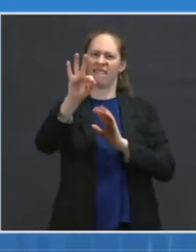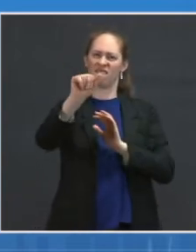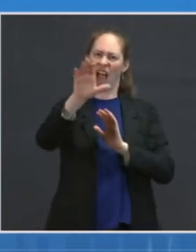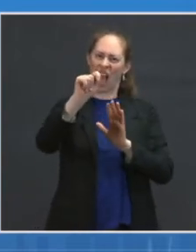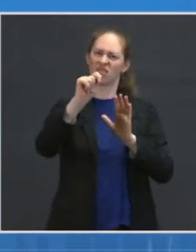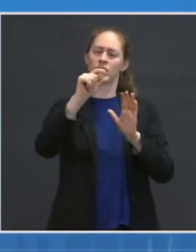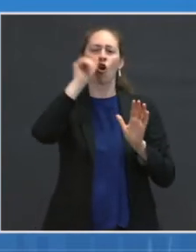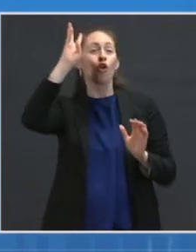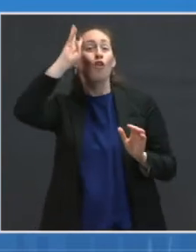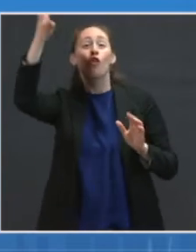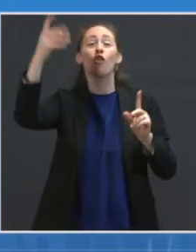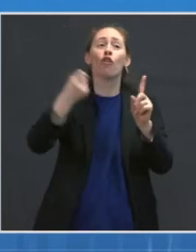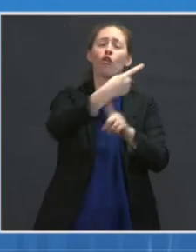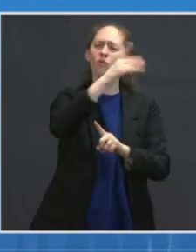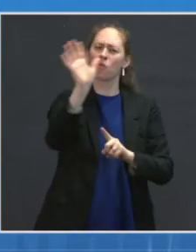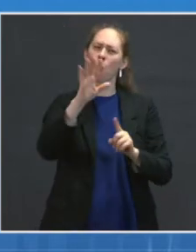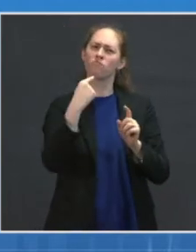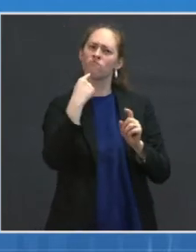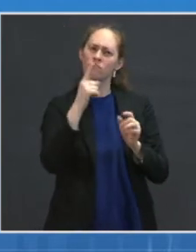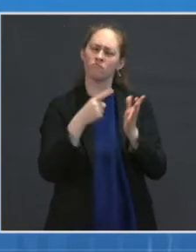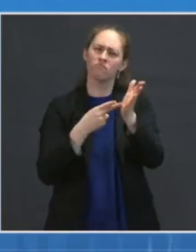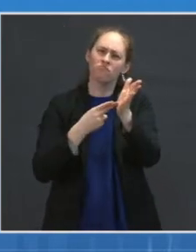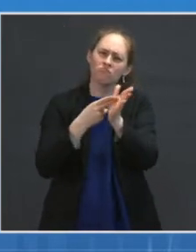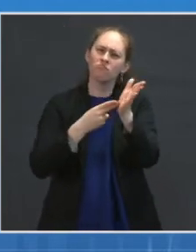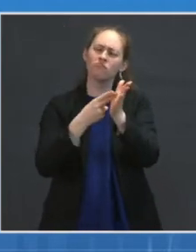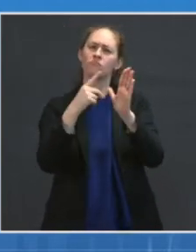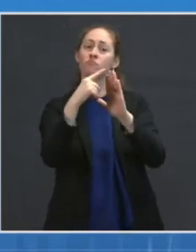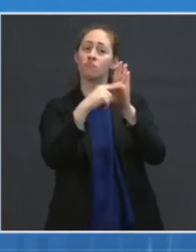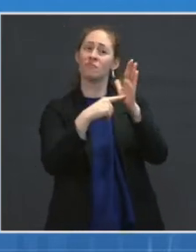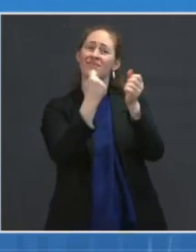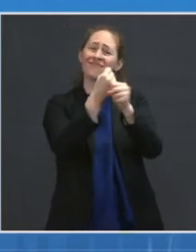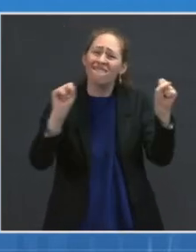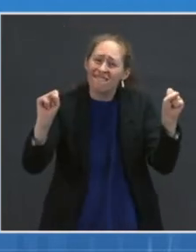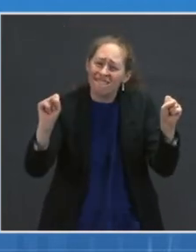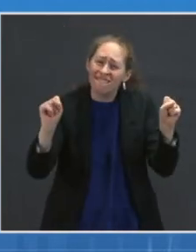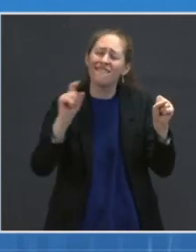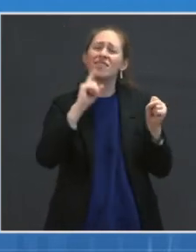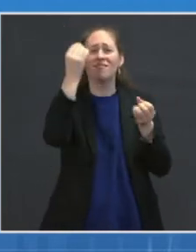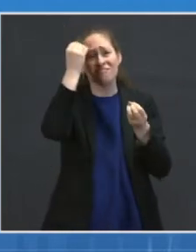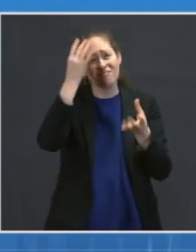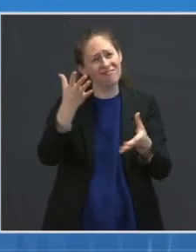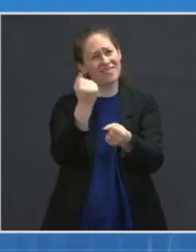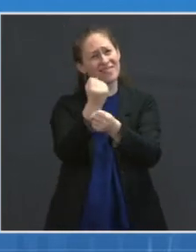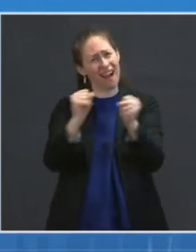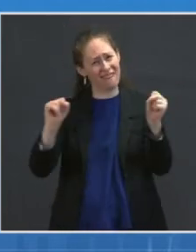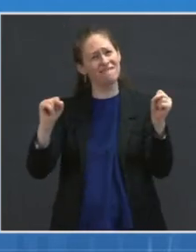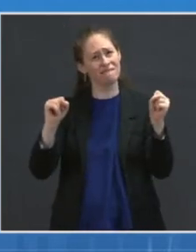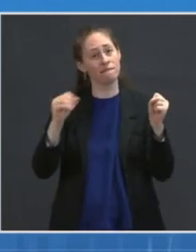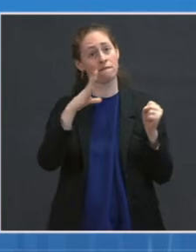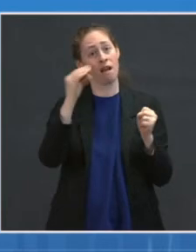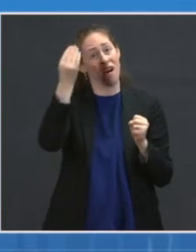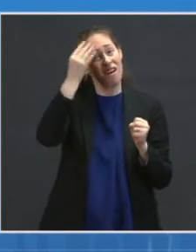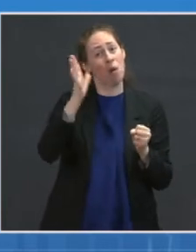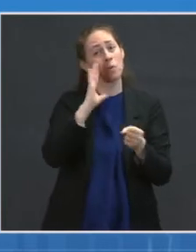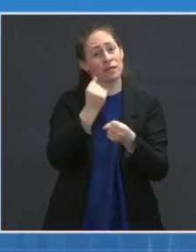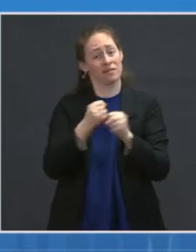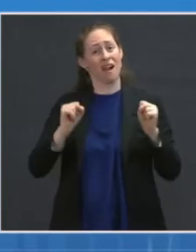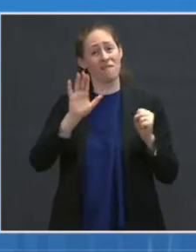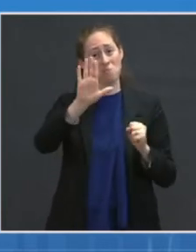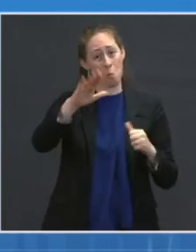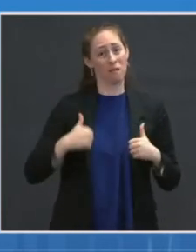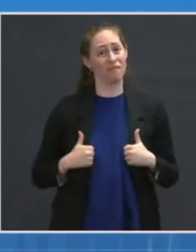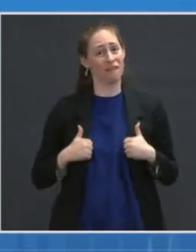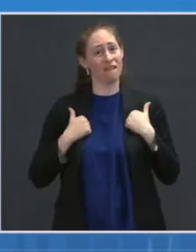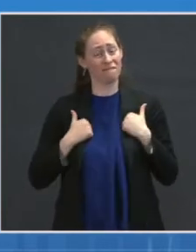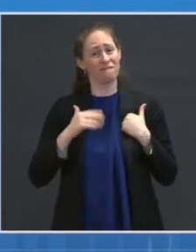about vaccine safety. The fact is they are safe and they will save lives. And that is why we are committed to working with